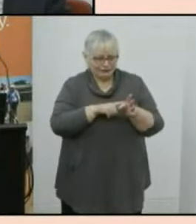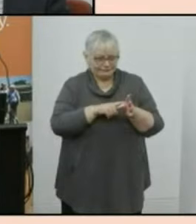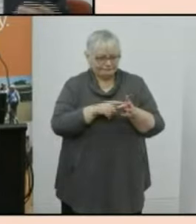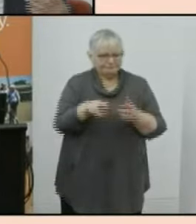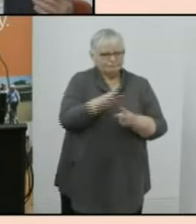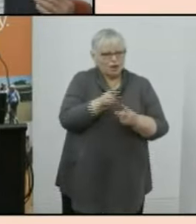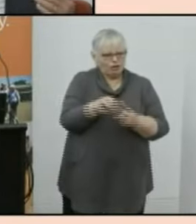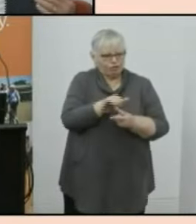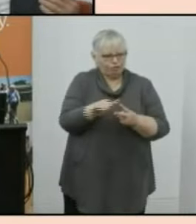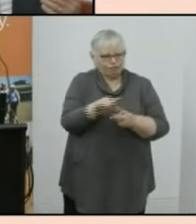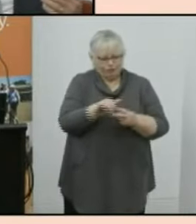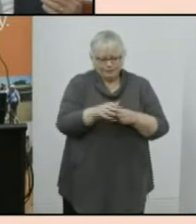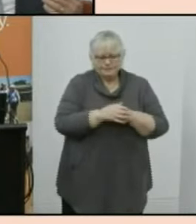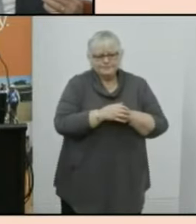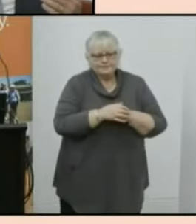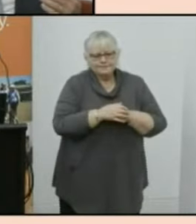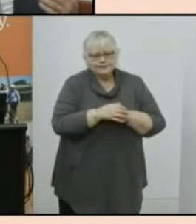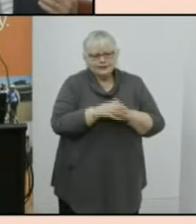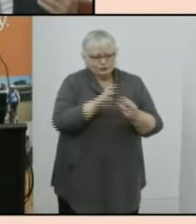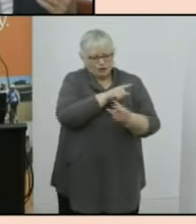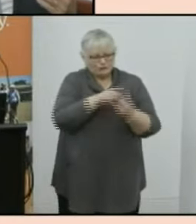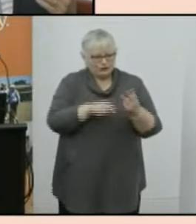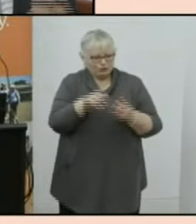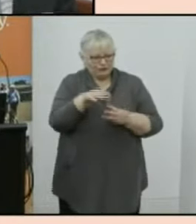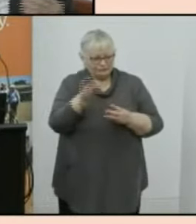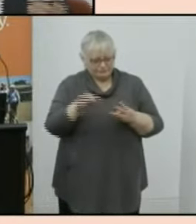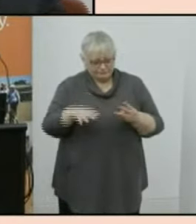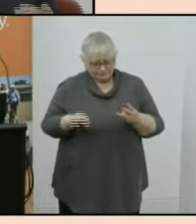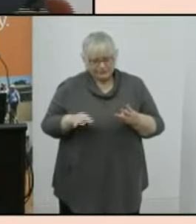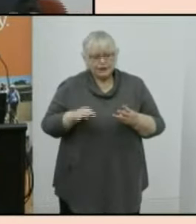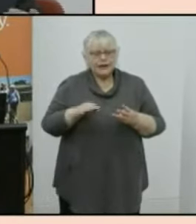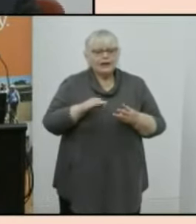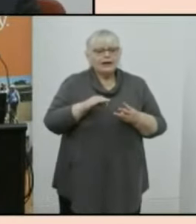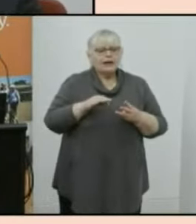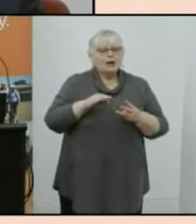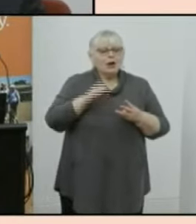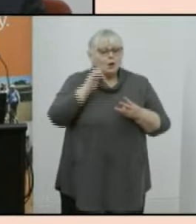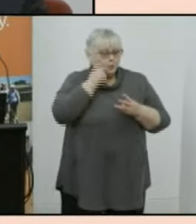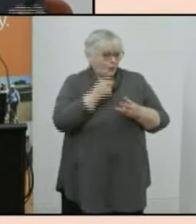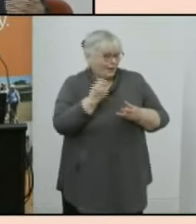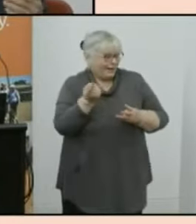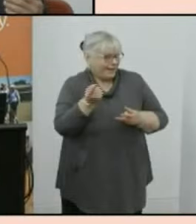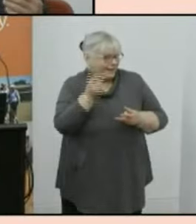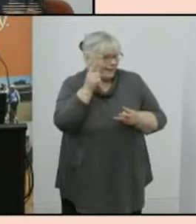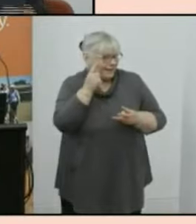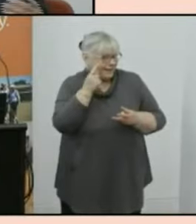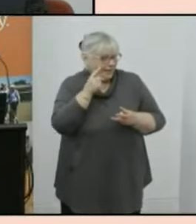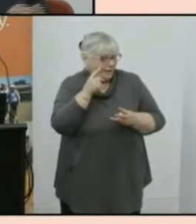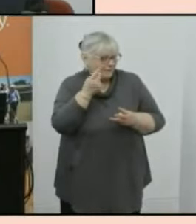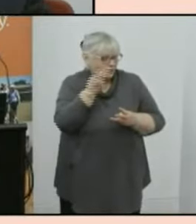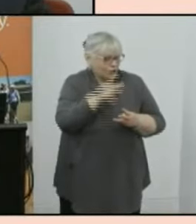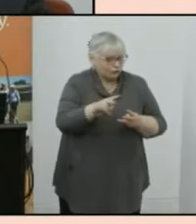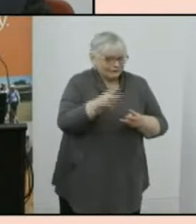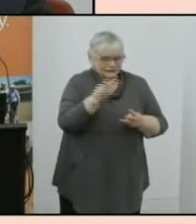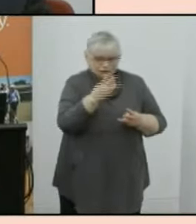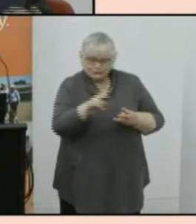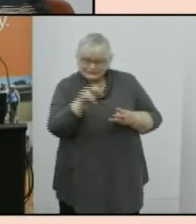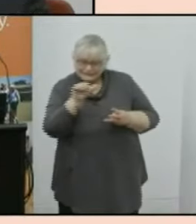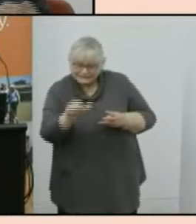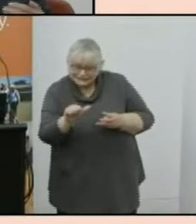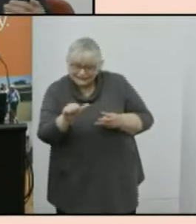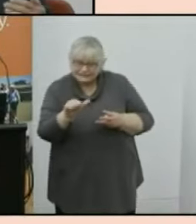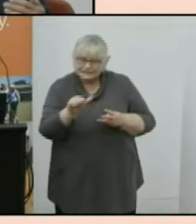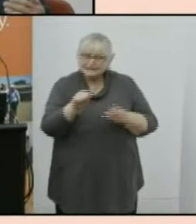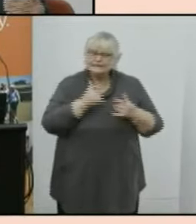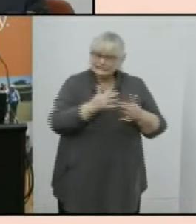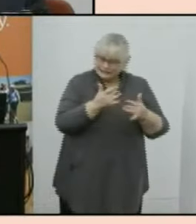sex so the the um there will be an opportunity to revisit that uh for the 2026 census and we